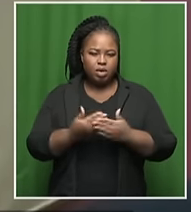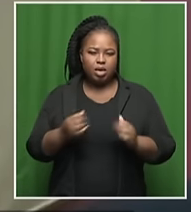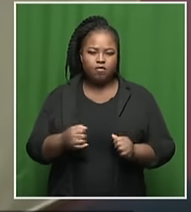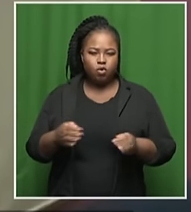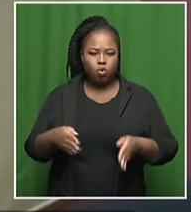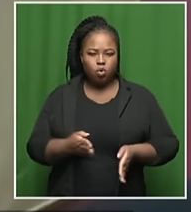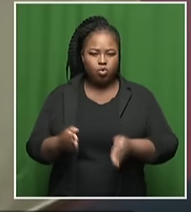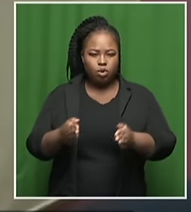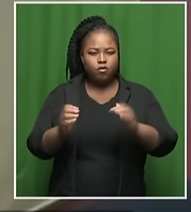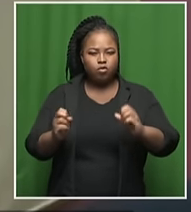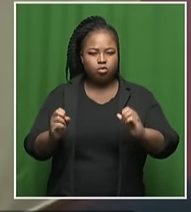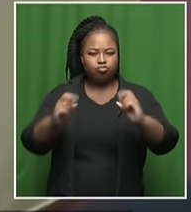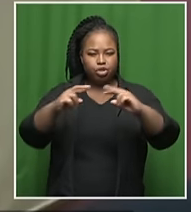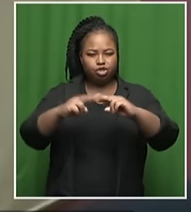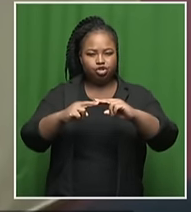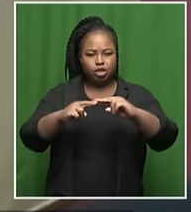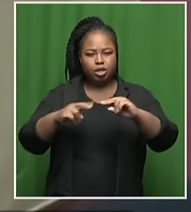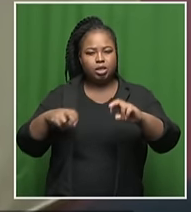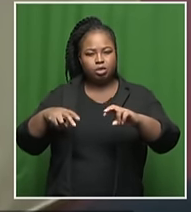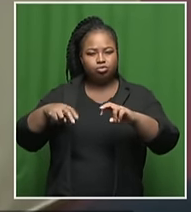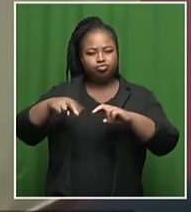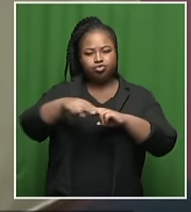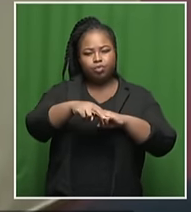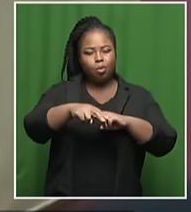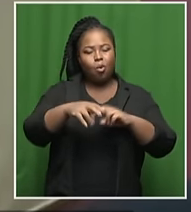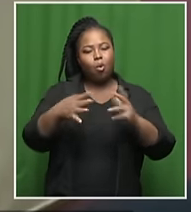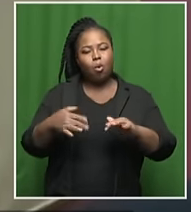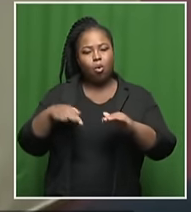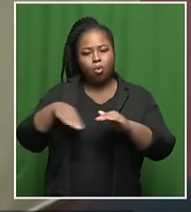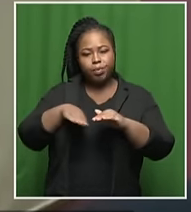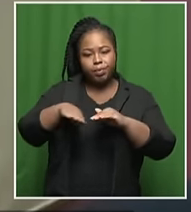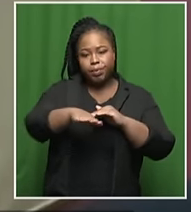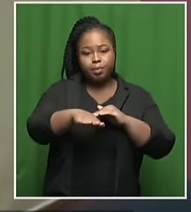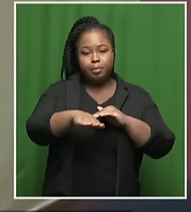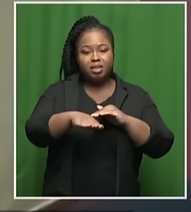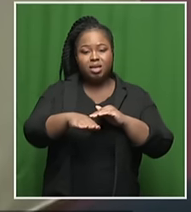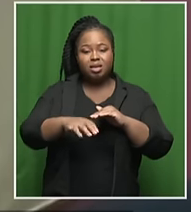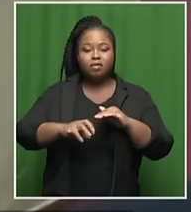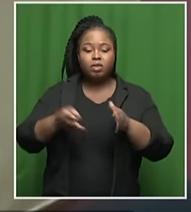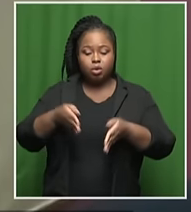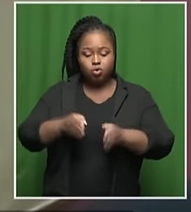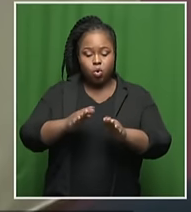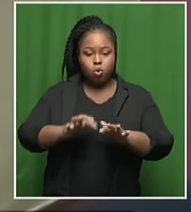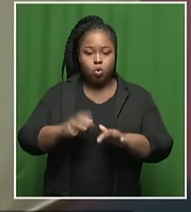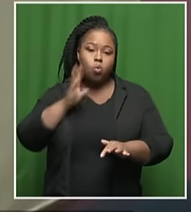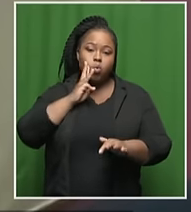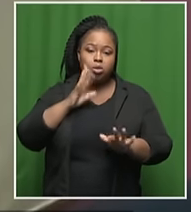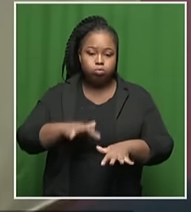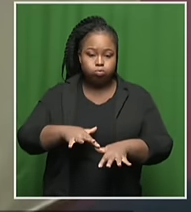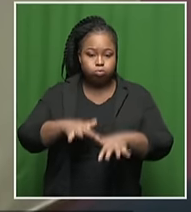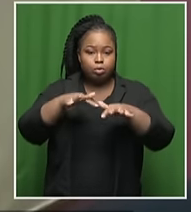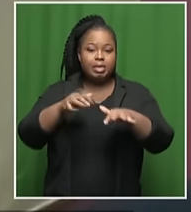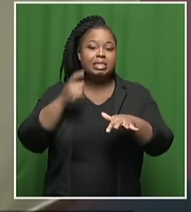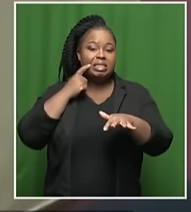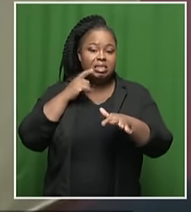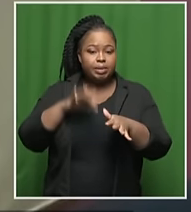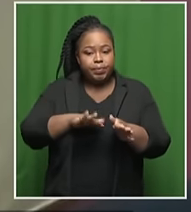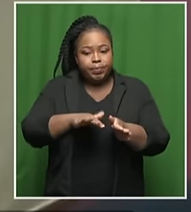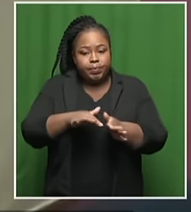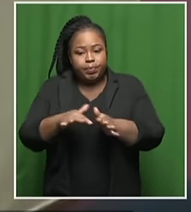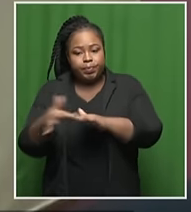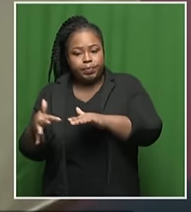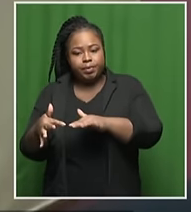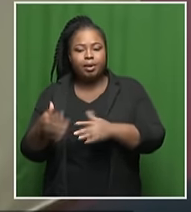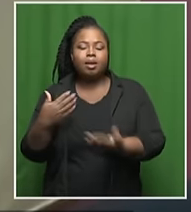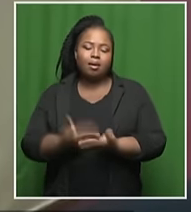low-level bridge or a road that is flooded. But it takes very little water to lift a vehicle and move it,